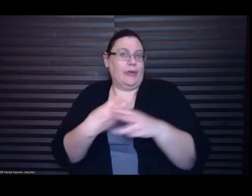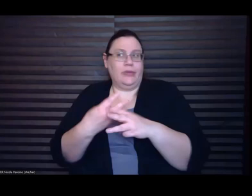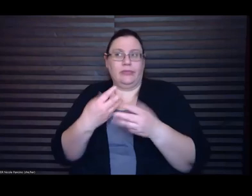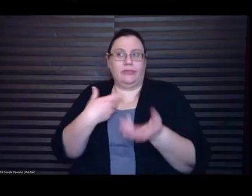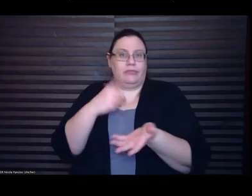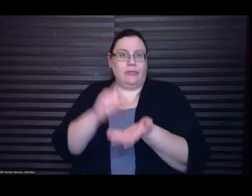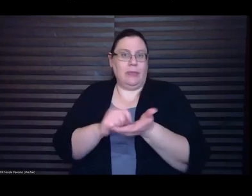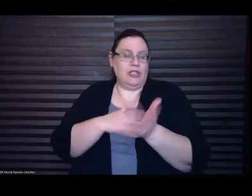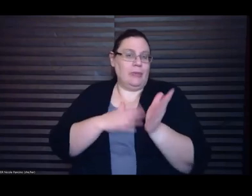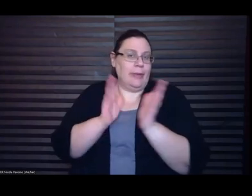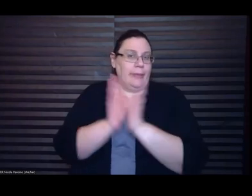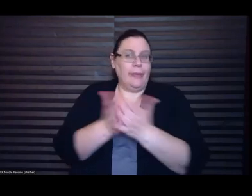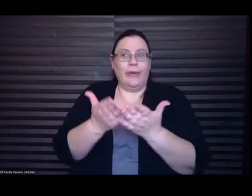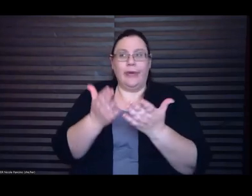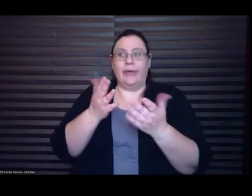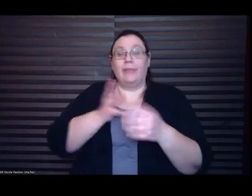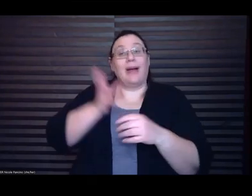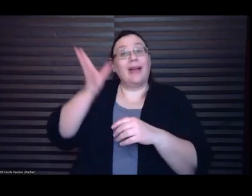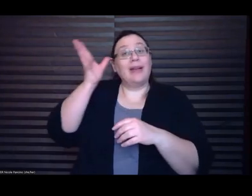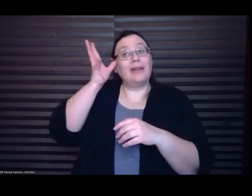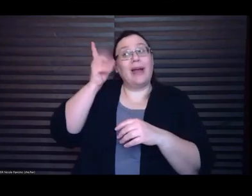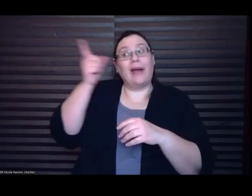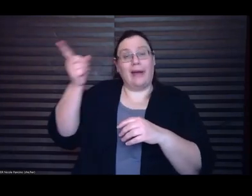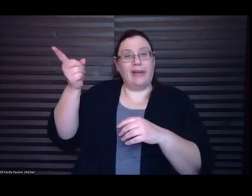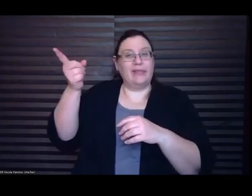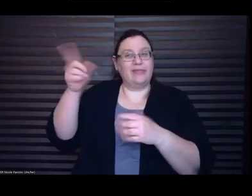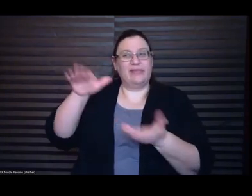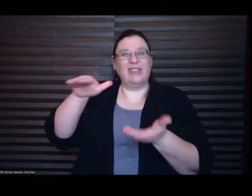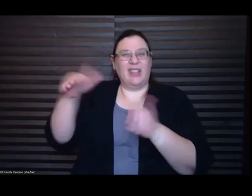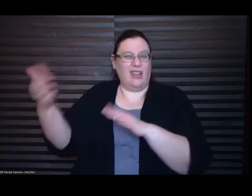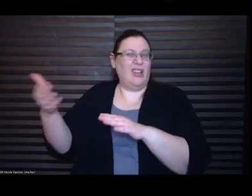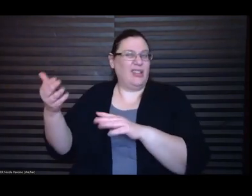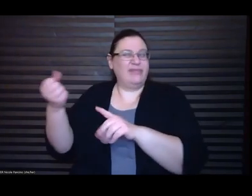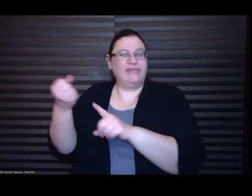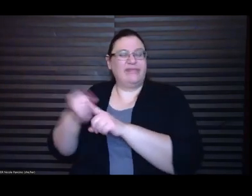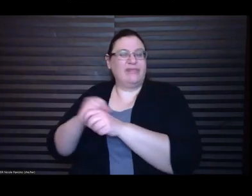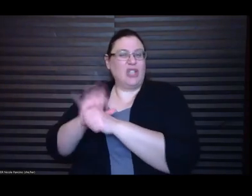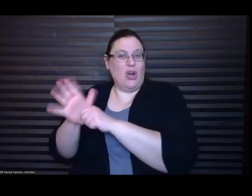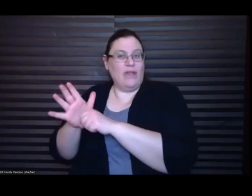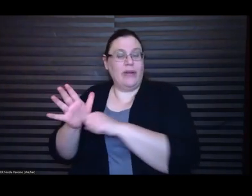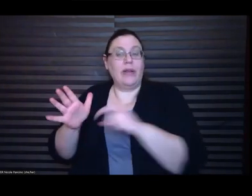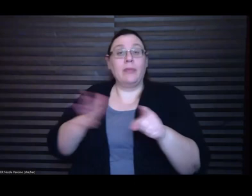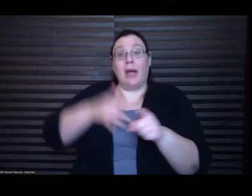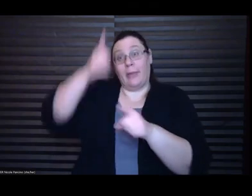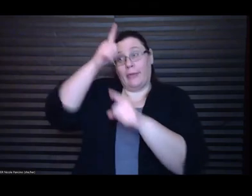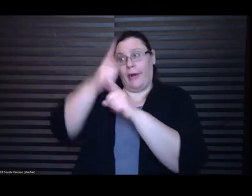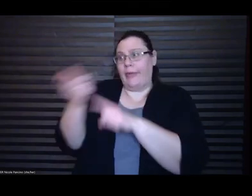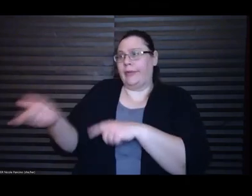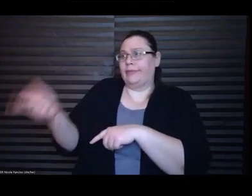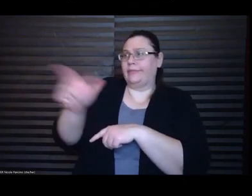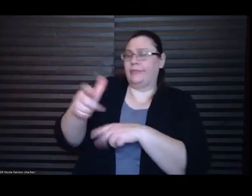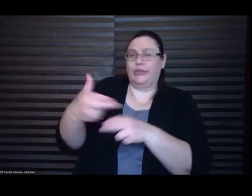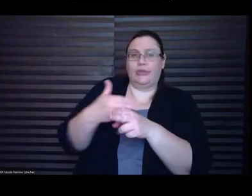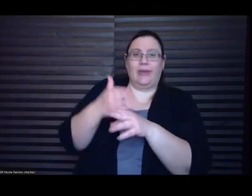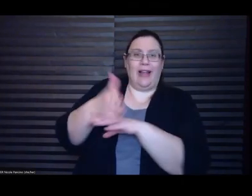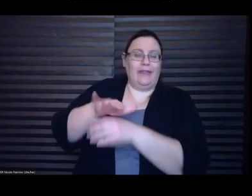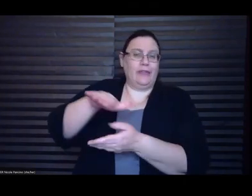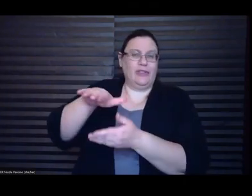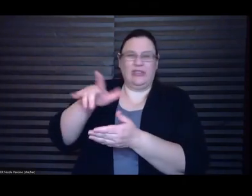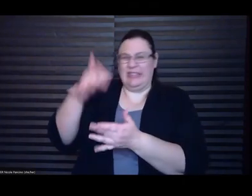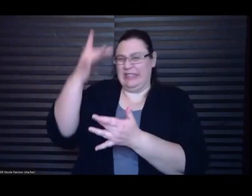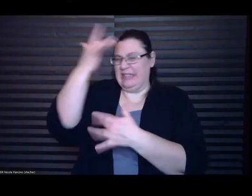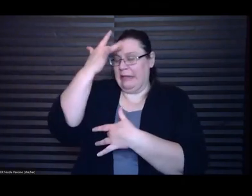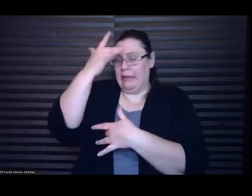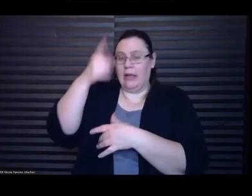for COVID and my brother like shortly after um he was really ill and so I was sort of dealing with COVID in